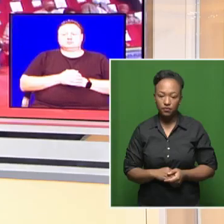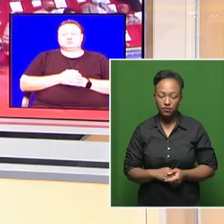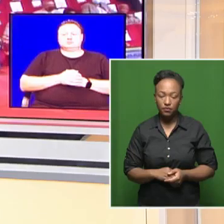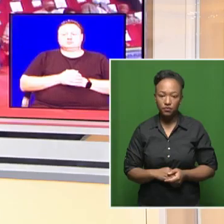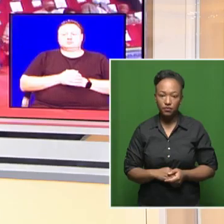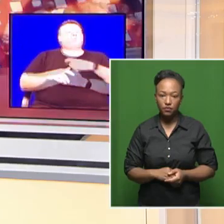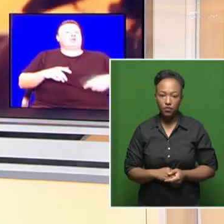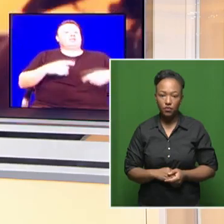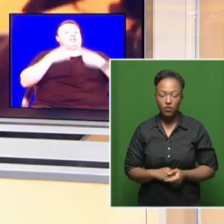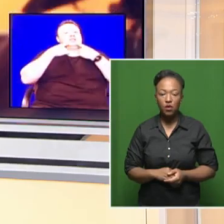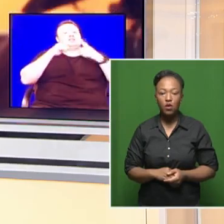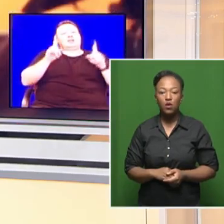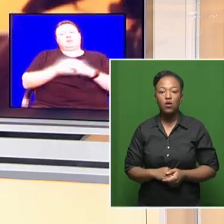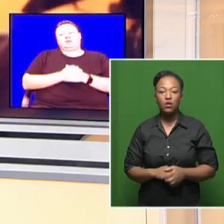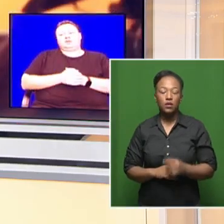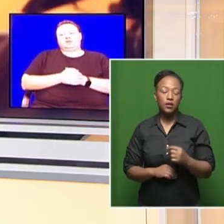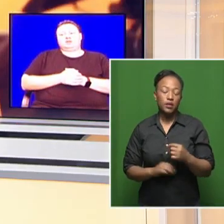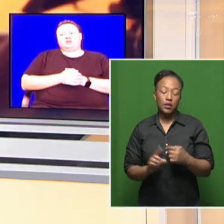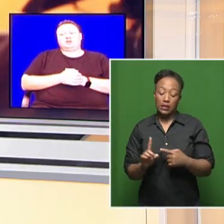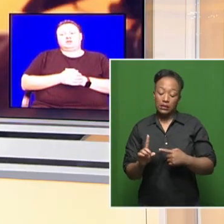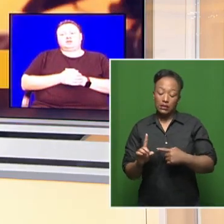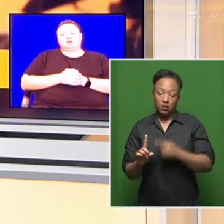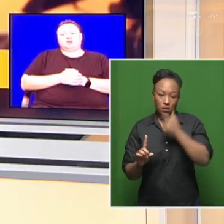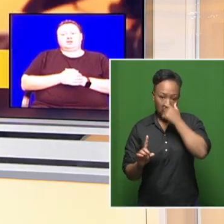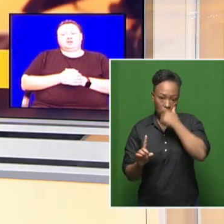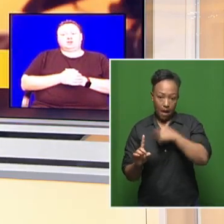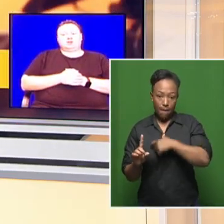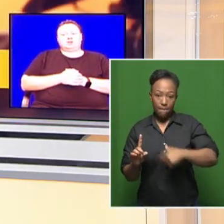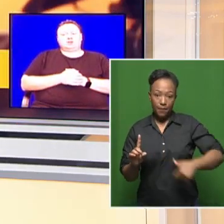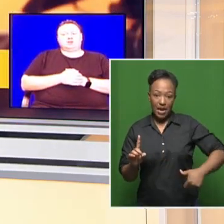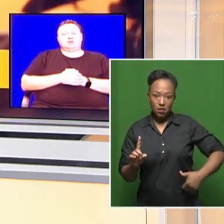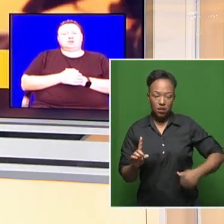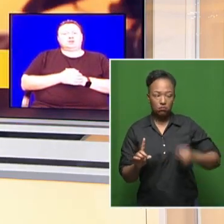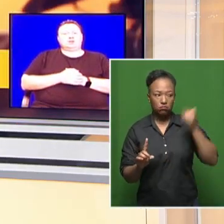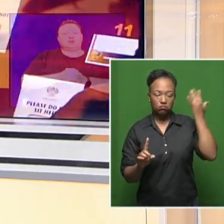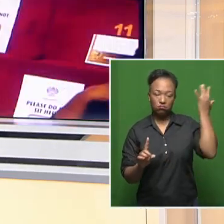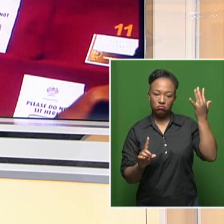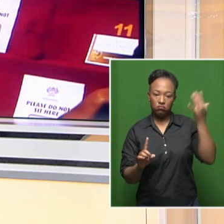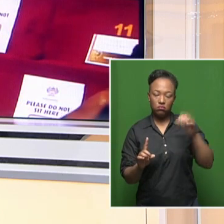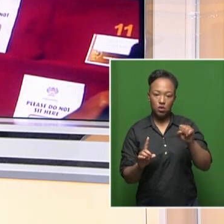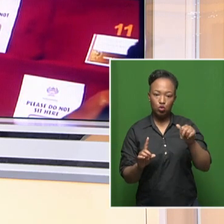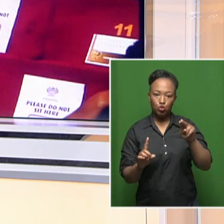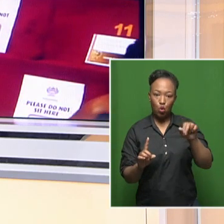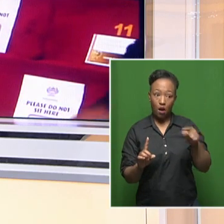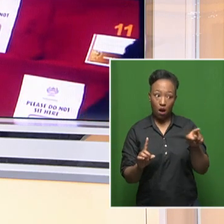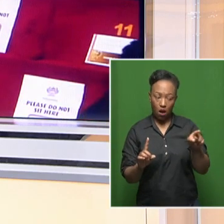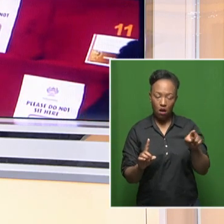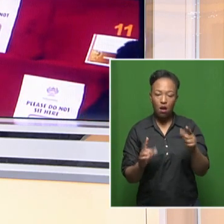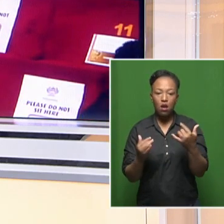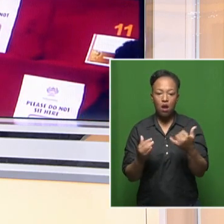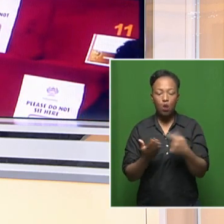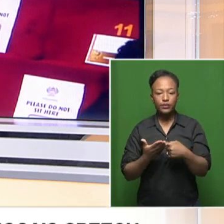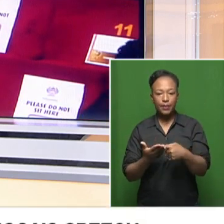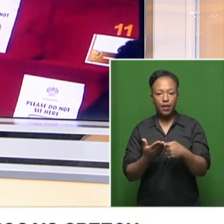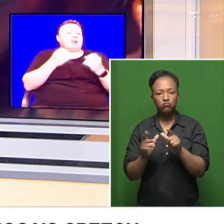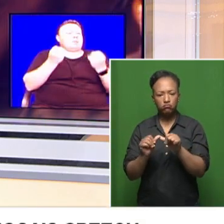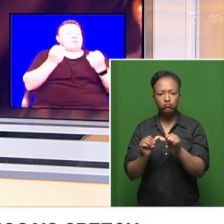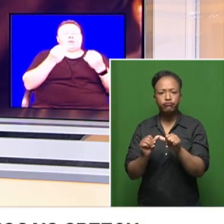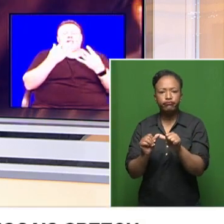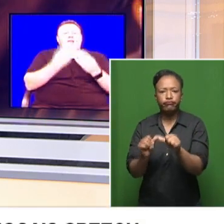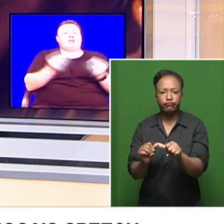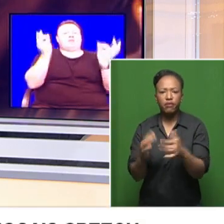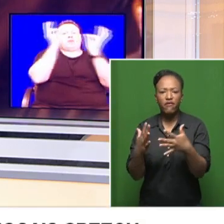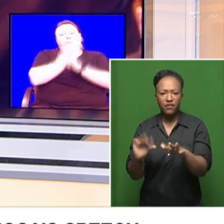The debate on President Cyril Ramaphosa's State of the Nation Address continued last night. Opposition parties have picked apart the